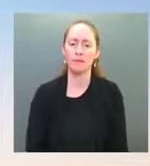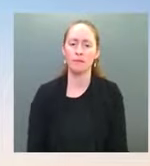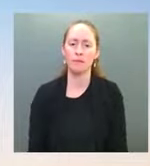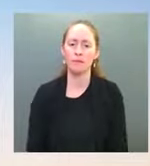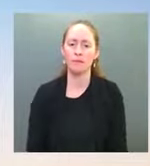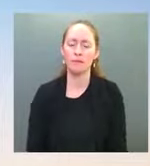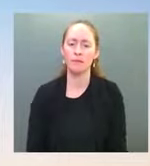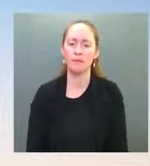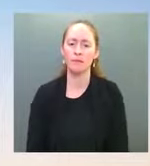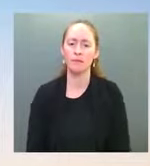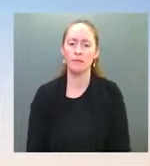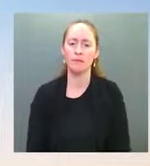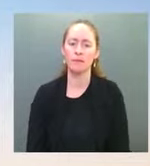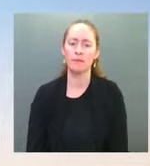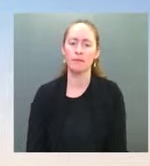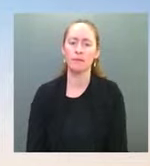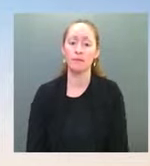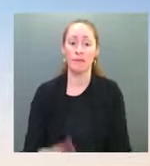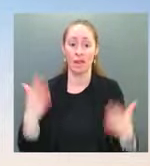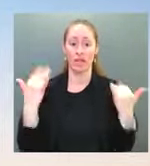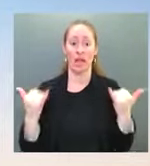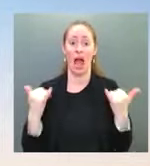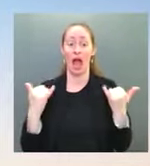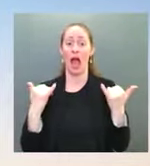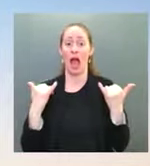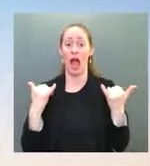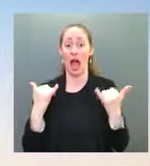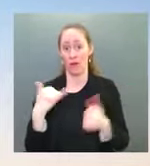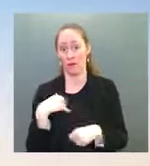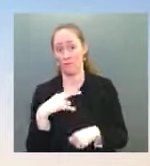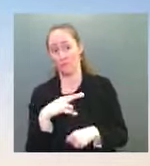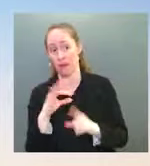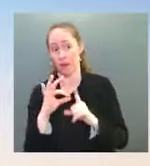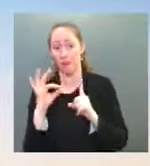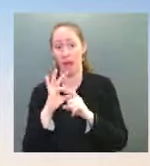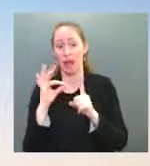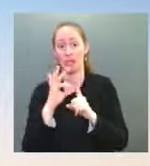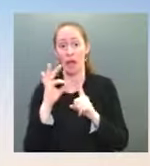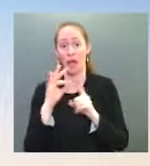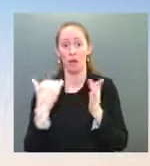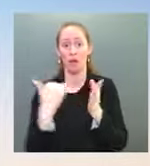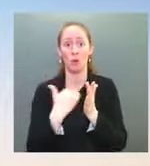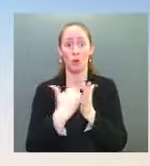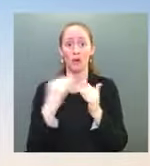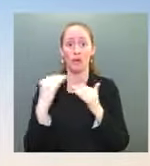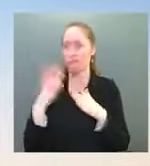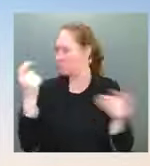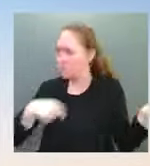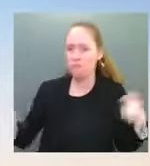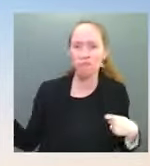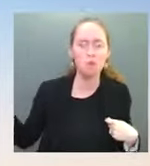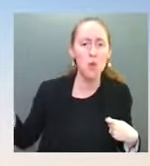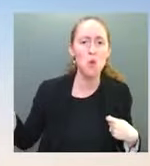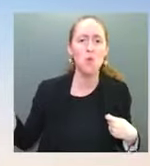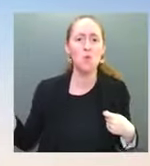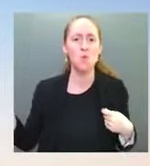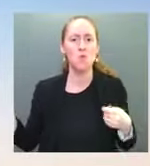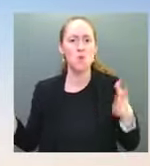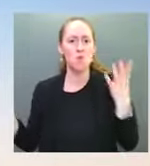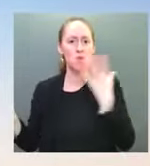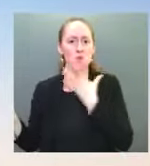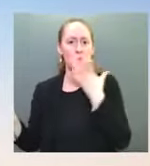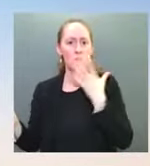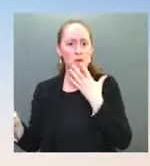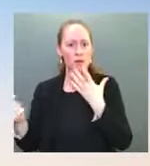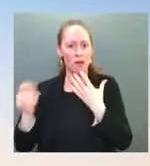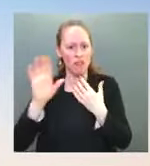situation is quite volatile. terms of the new leadership, or what aspect? The security aspect of Pakistan. I don't have a new assessment from here to offer.